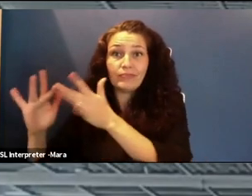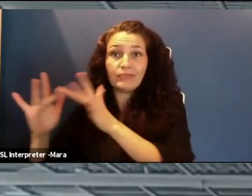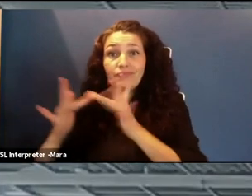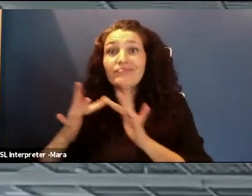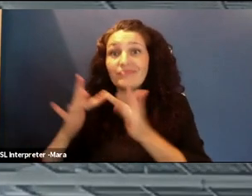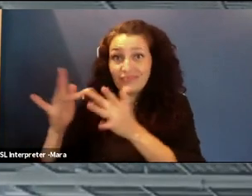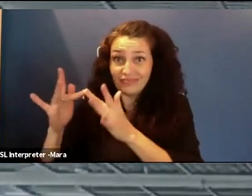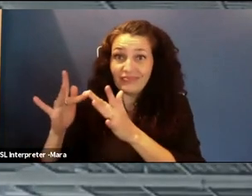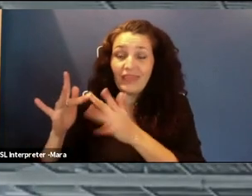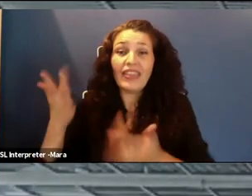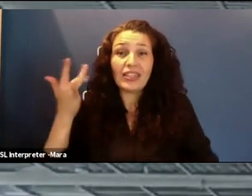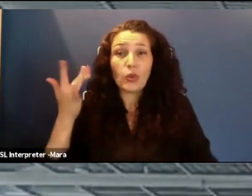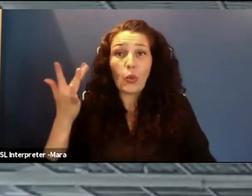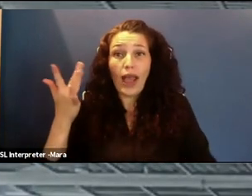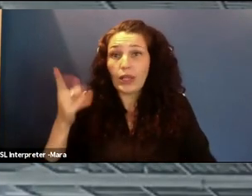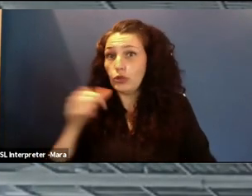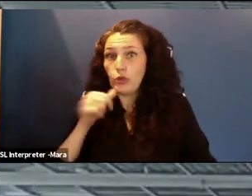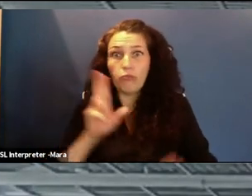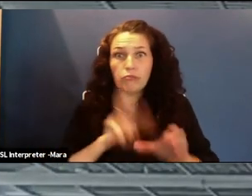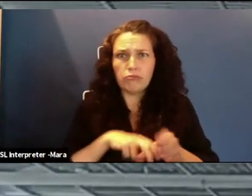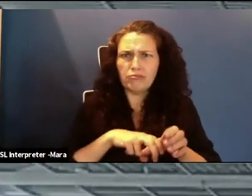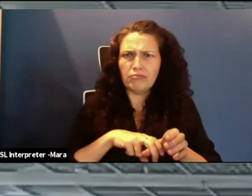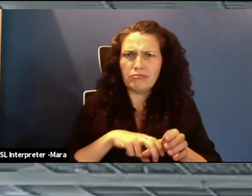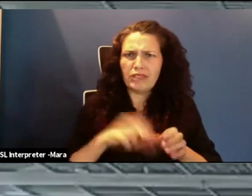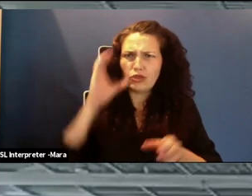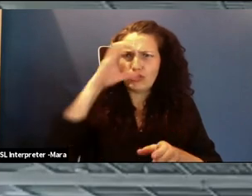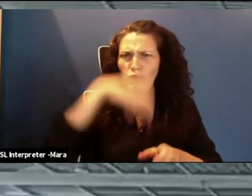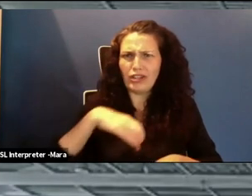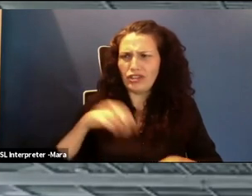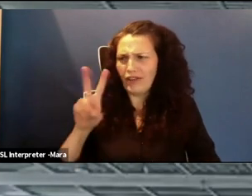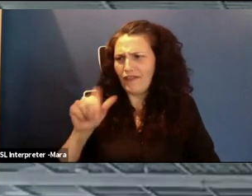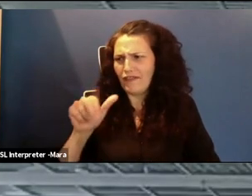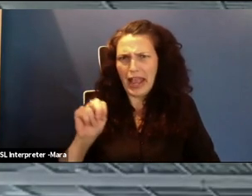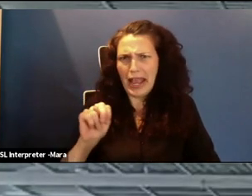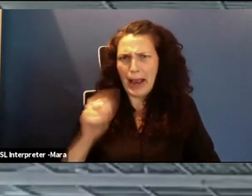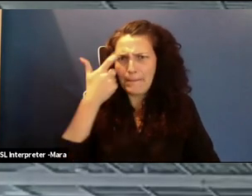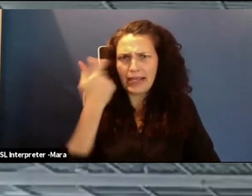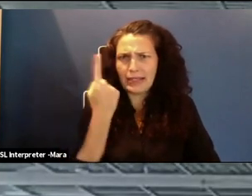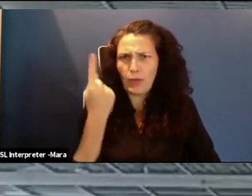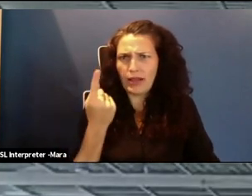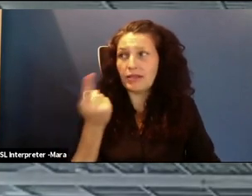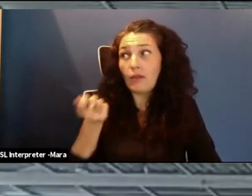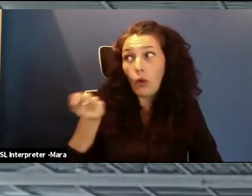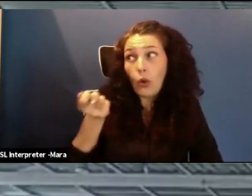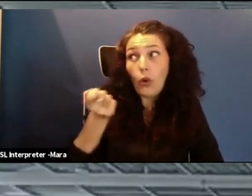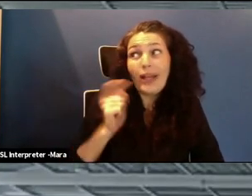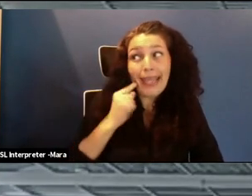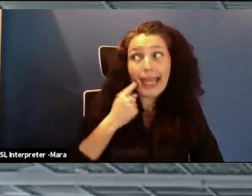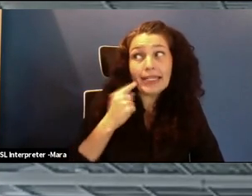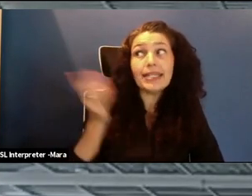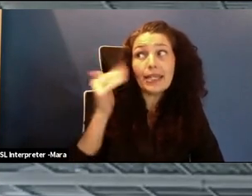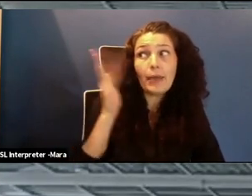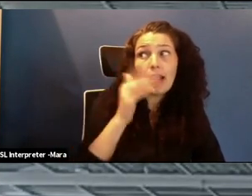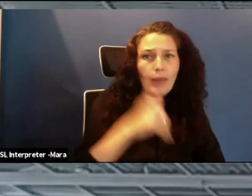just like you don't get in the van with a stranger who has candy, you don't click on the link in the text message from someone